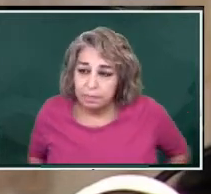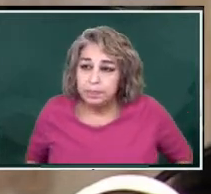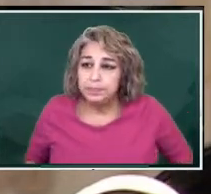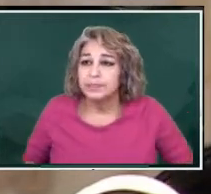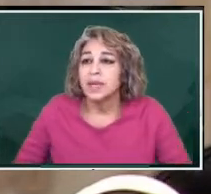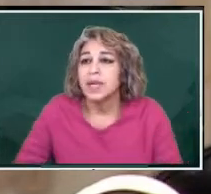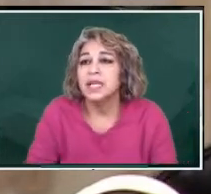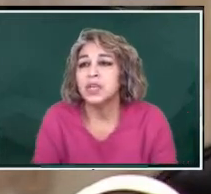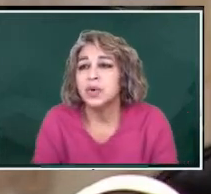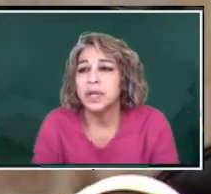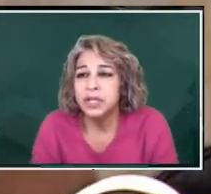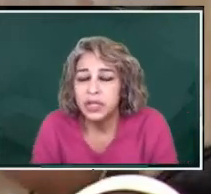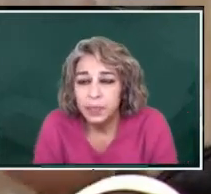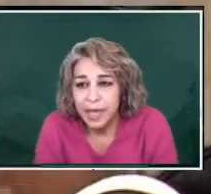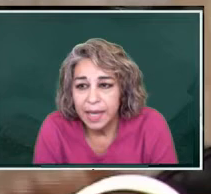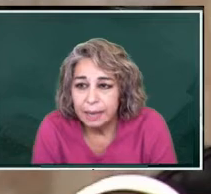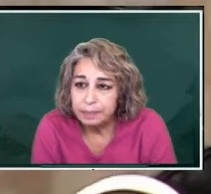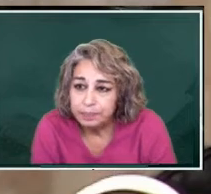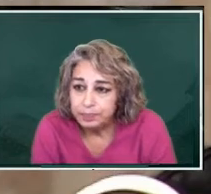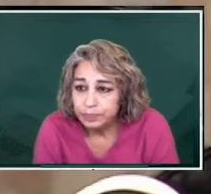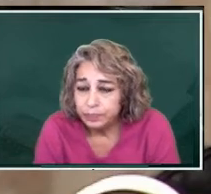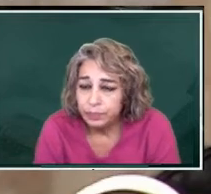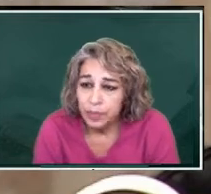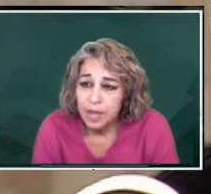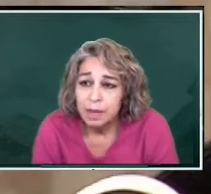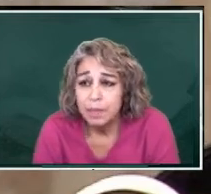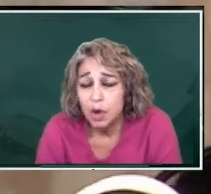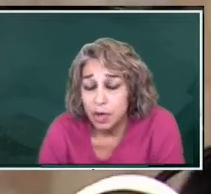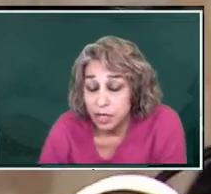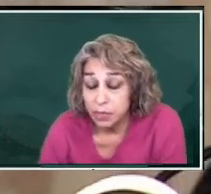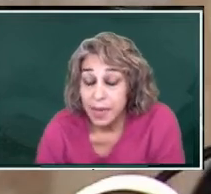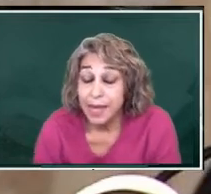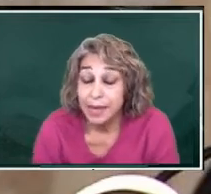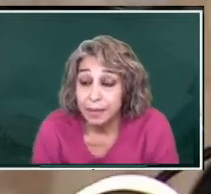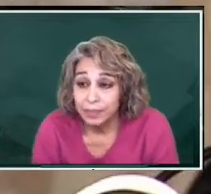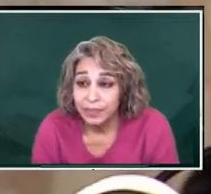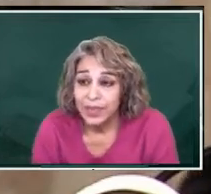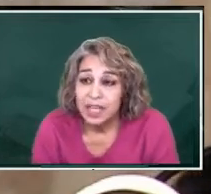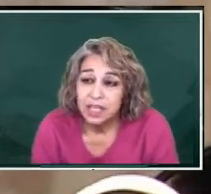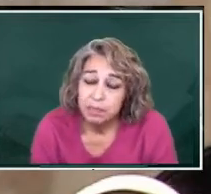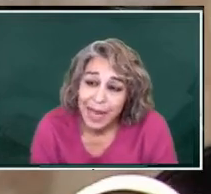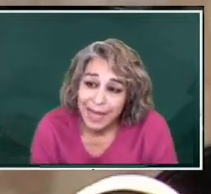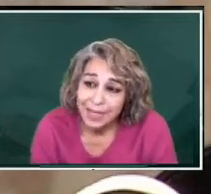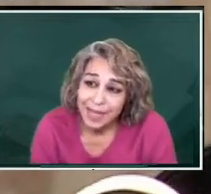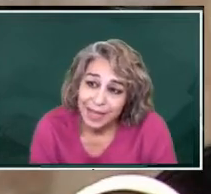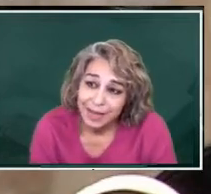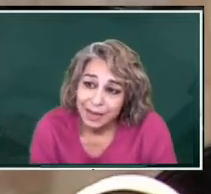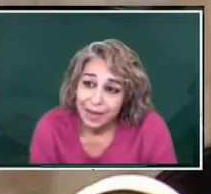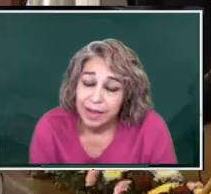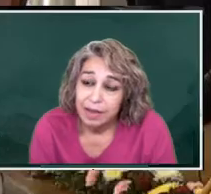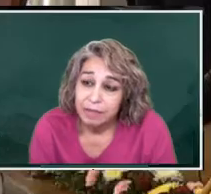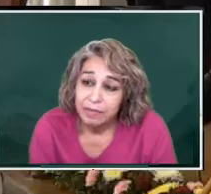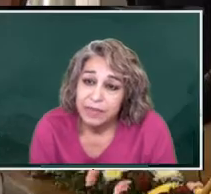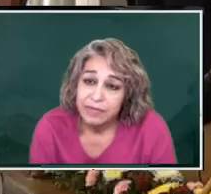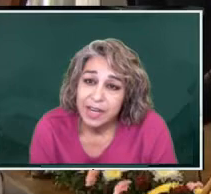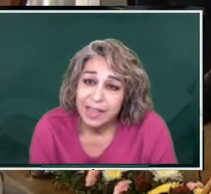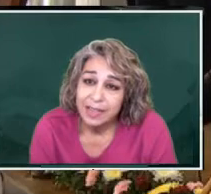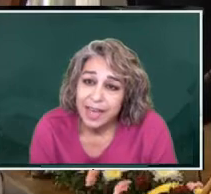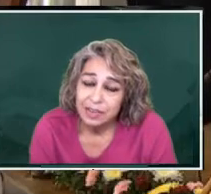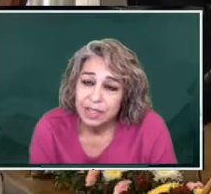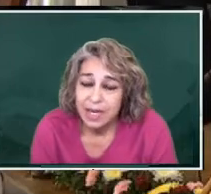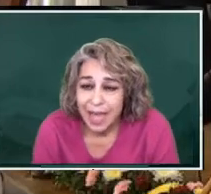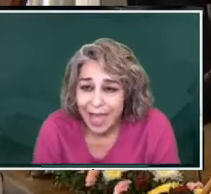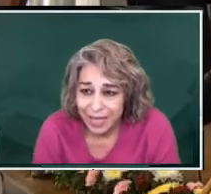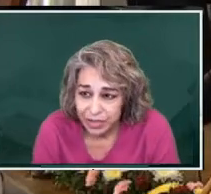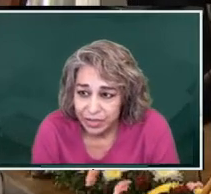program is going to be, or to mean planting 50